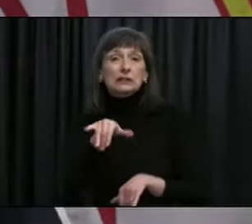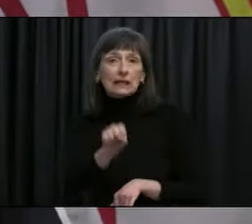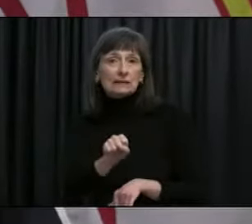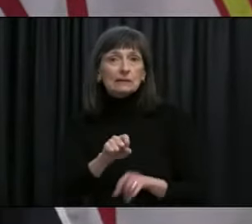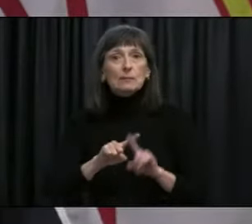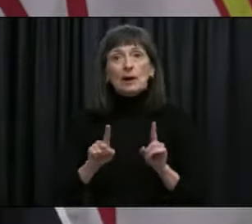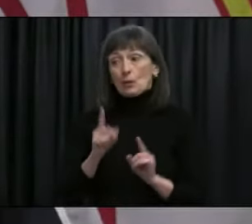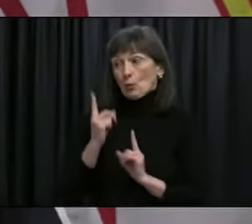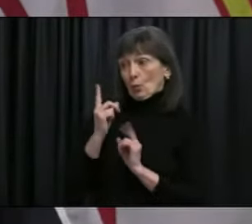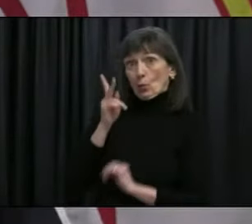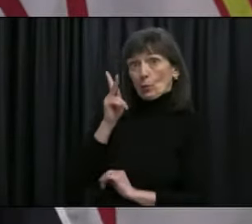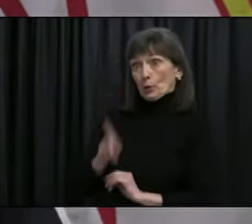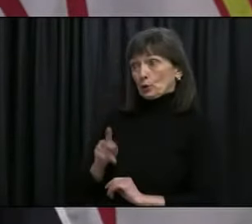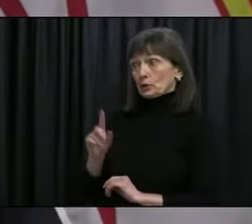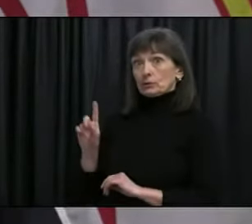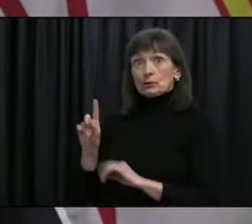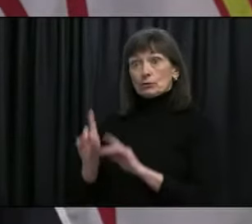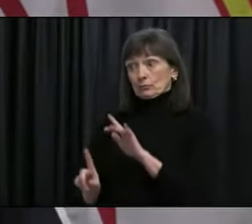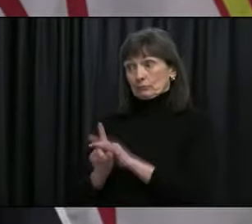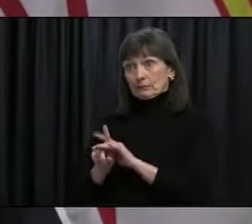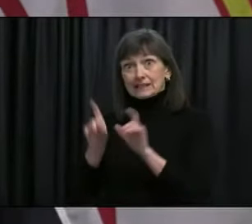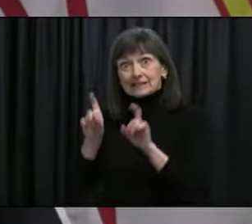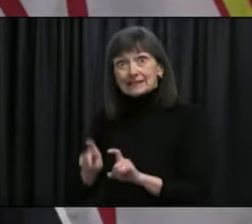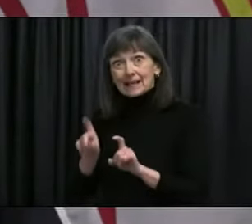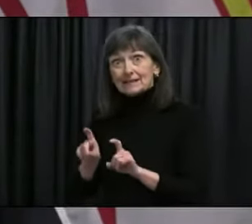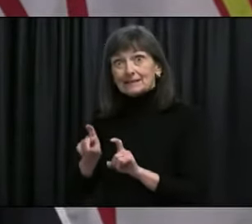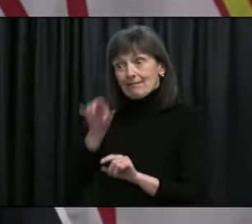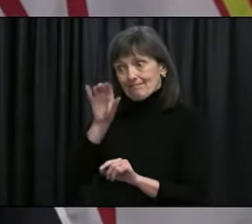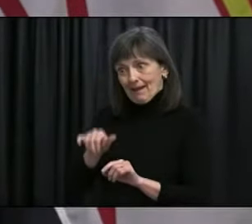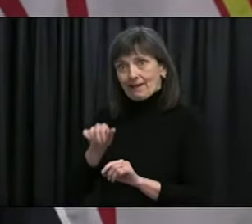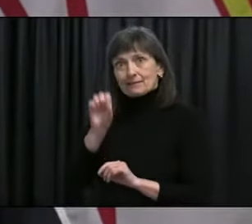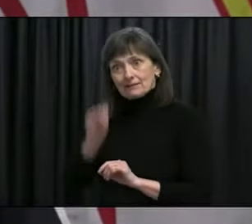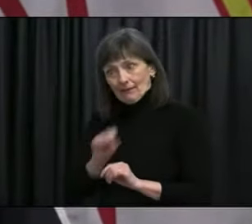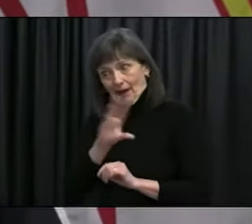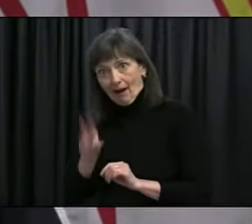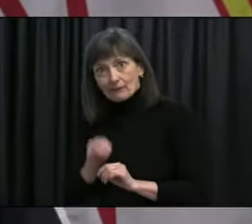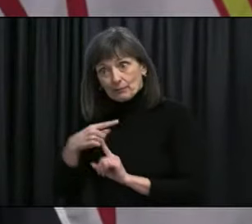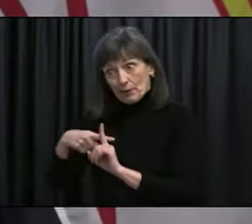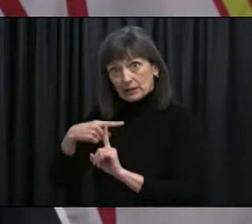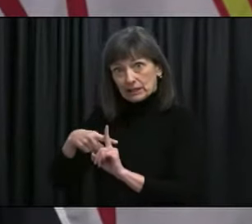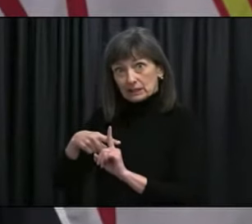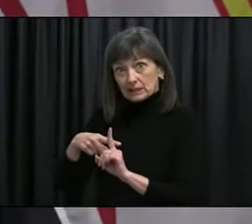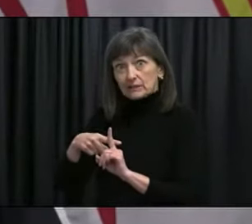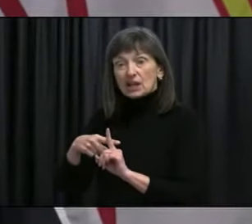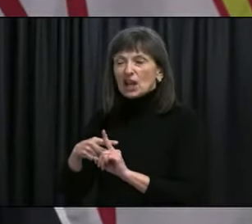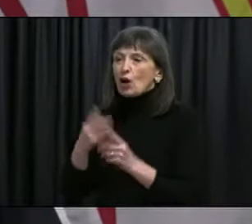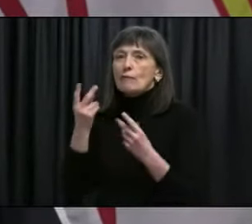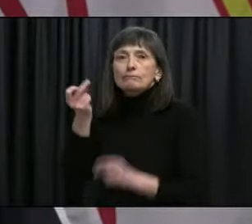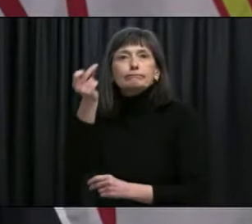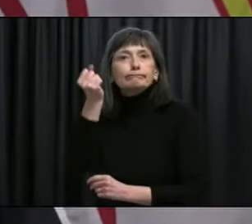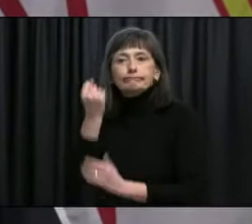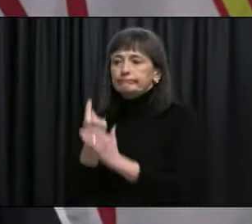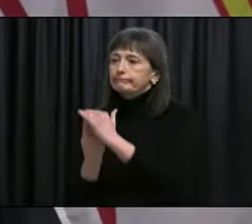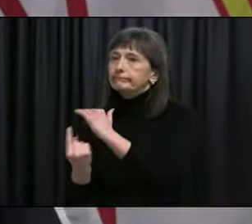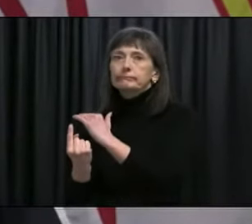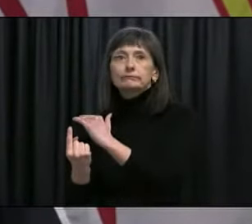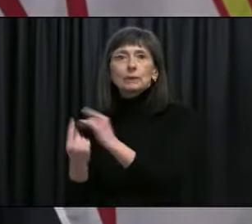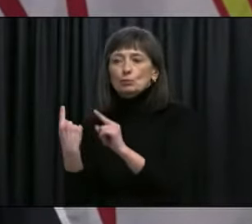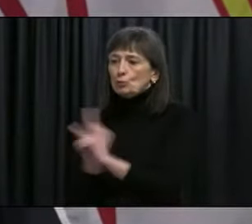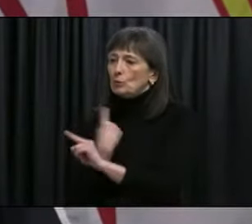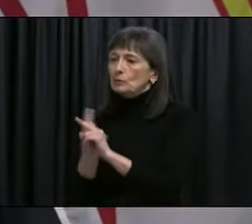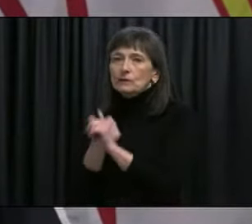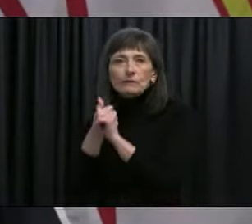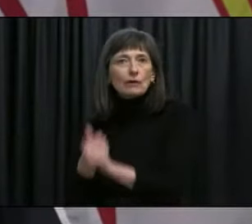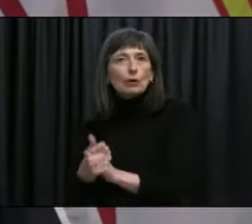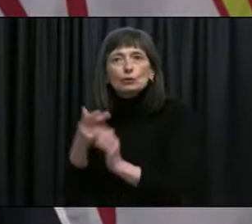thankfully this, the person that we, you know, that had this is, um, he, they isolated quite, uh, appropriately